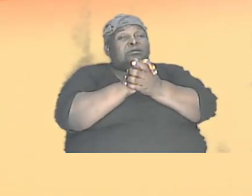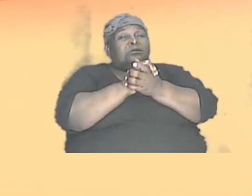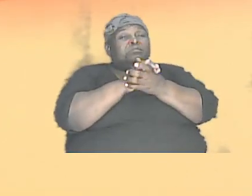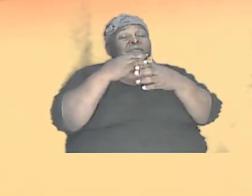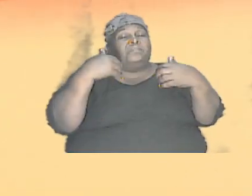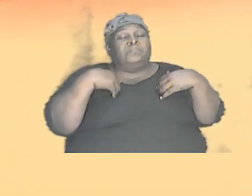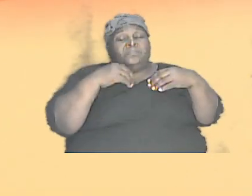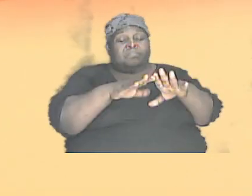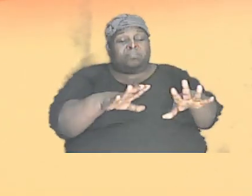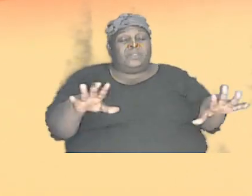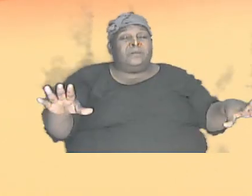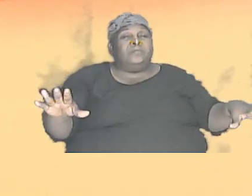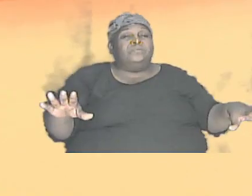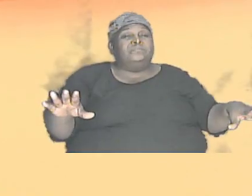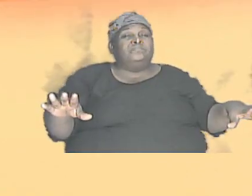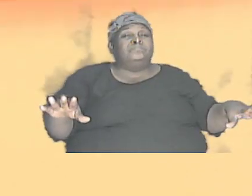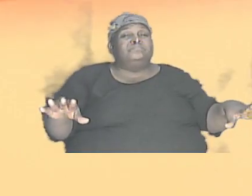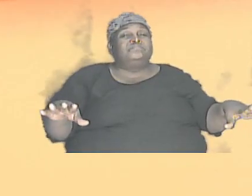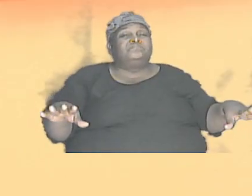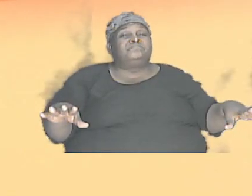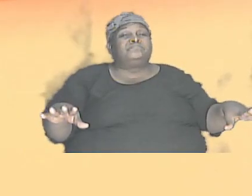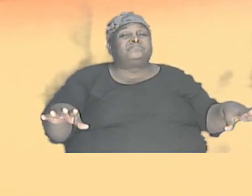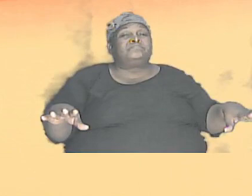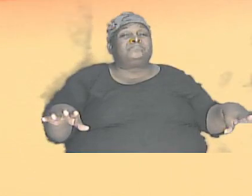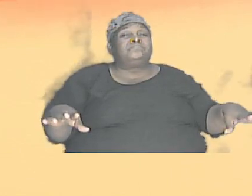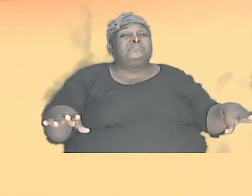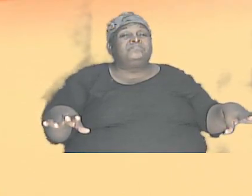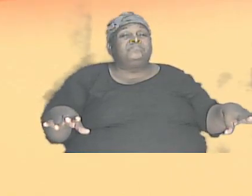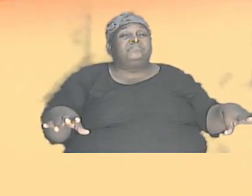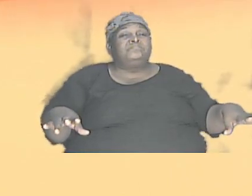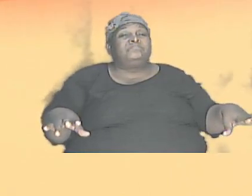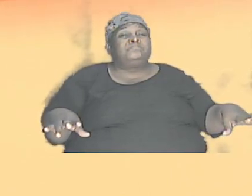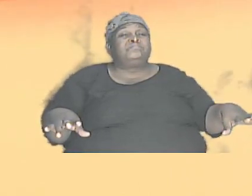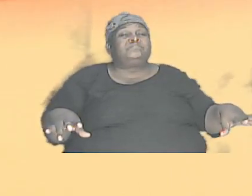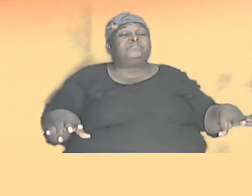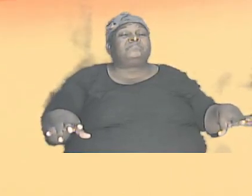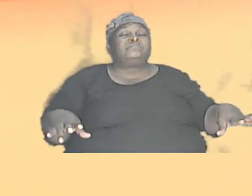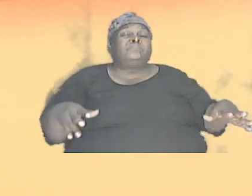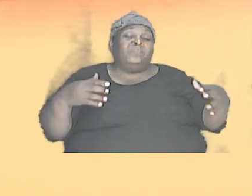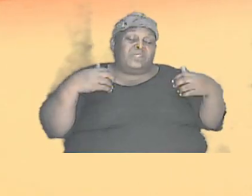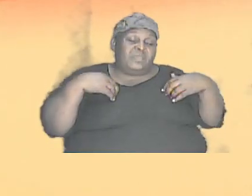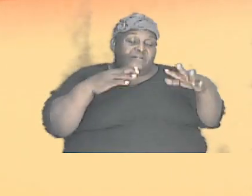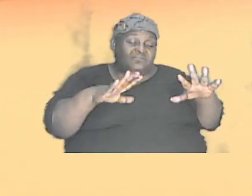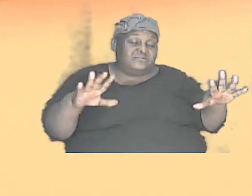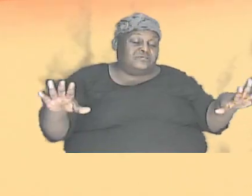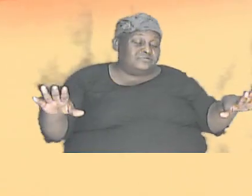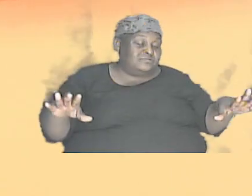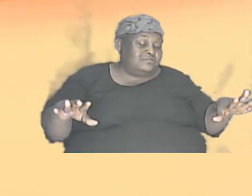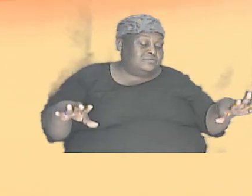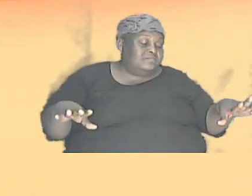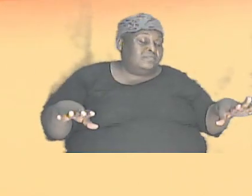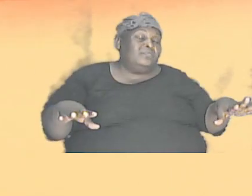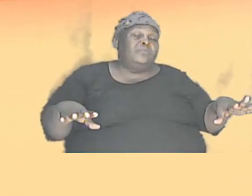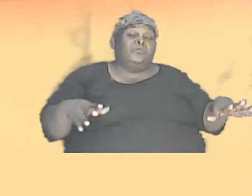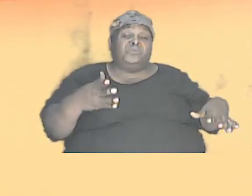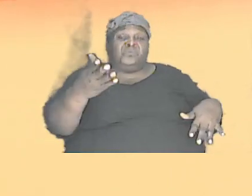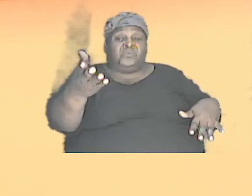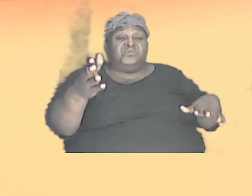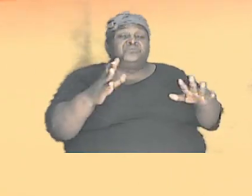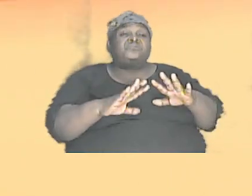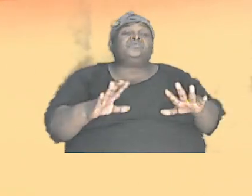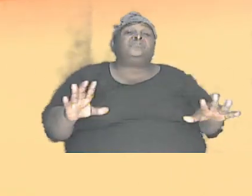they have children. But once he gets a wife that means they're married. So they're married and have children. Those children